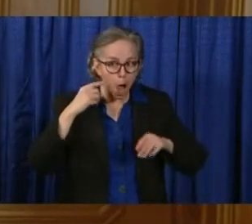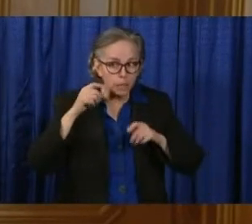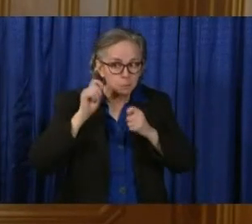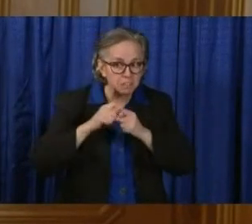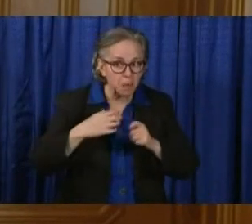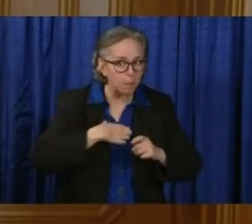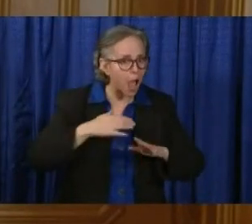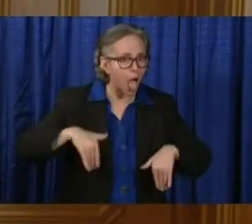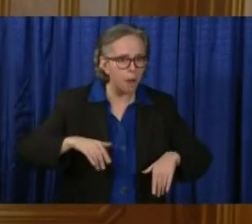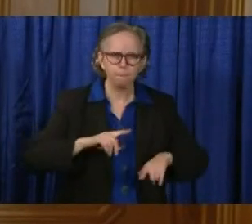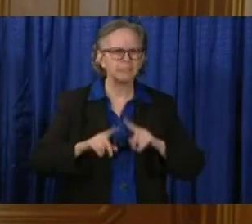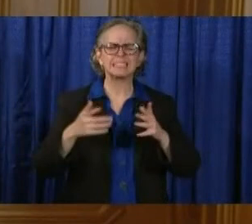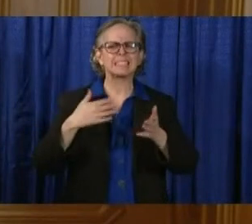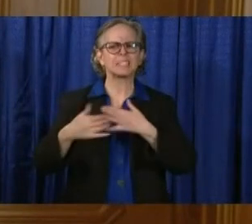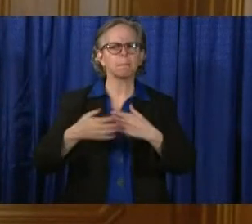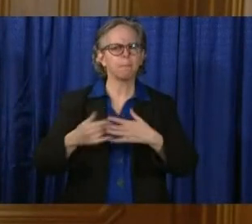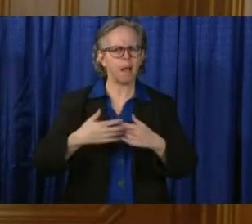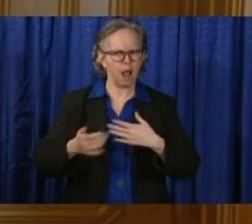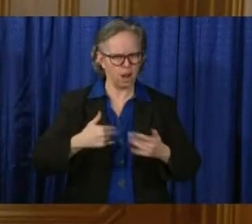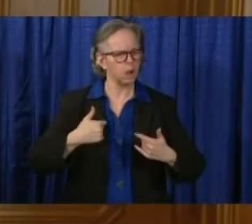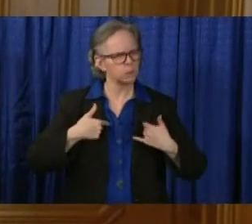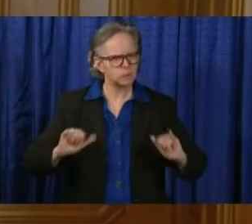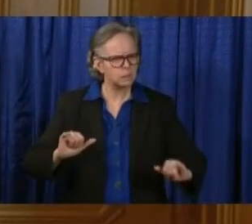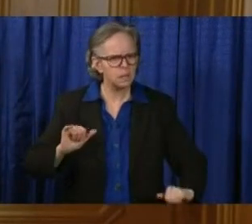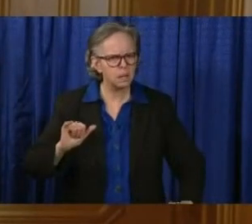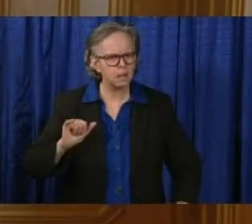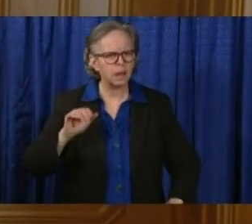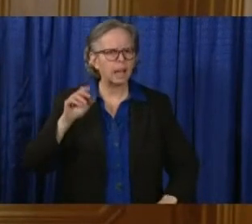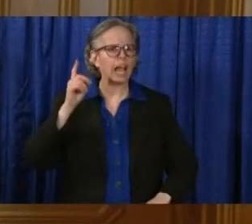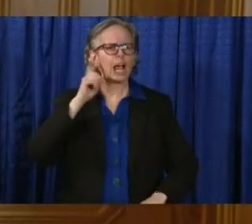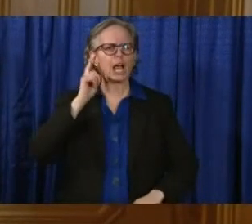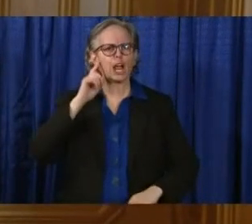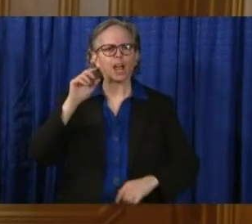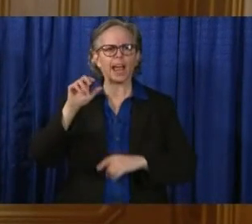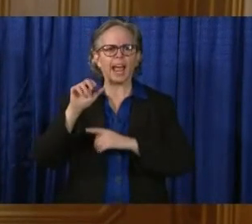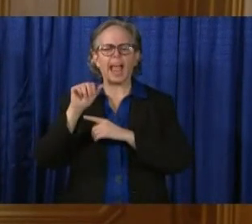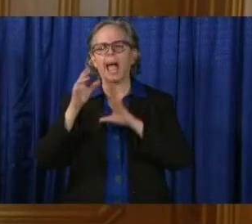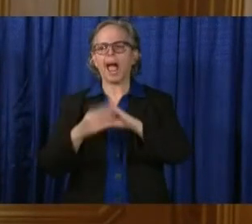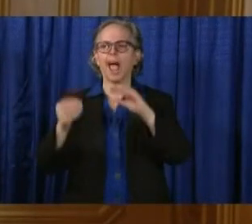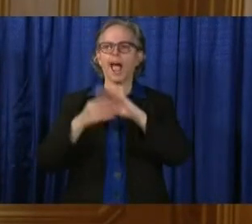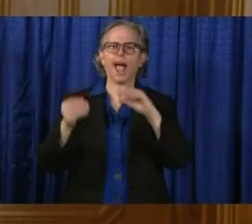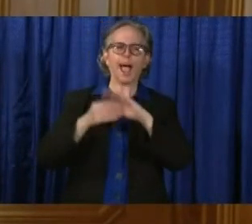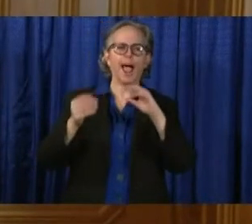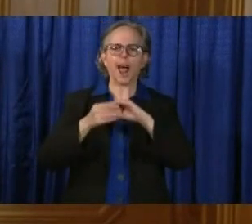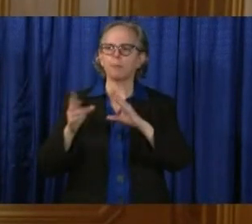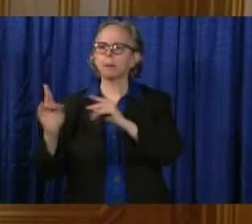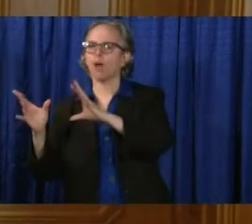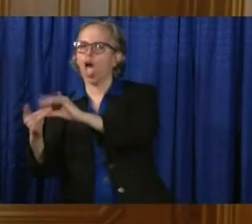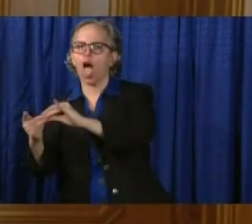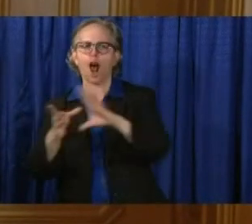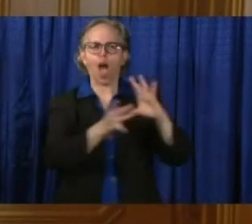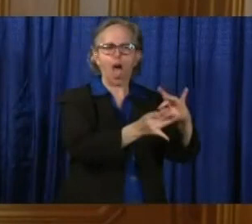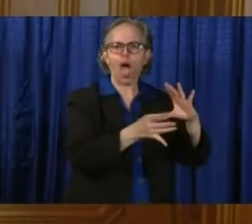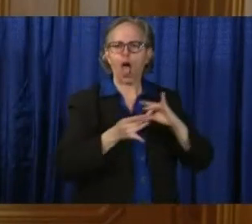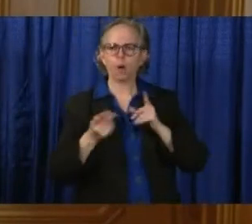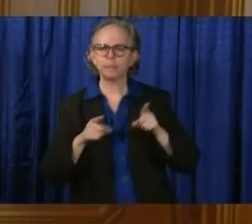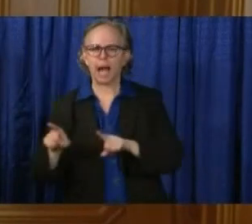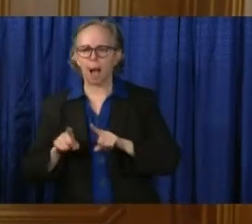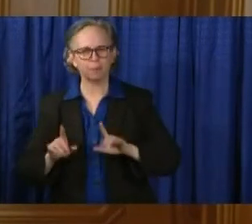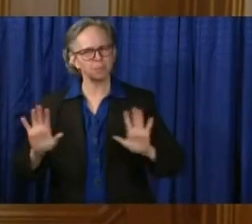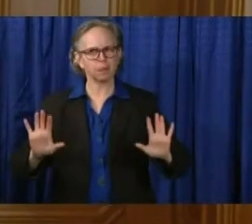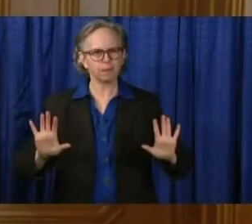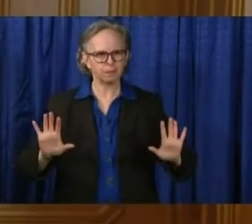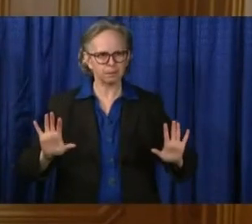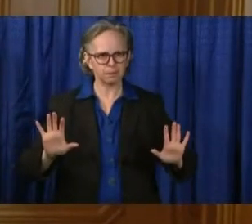reports from around, and, of course, you know, the average citizen is not in the back room where they're sorting the